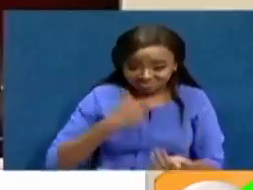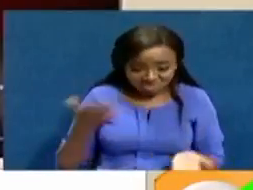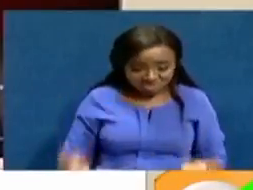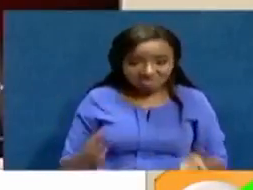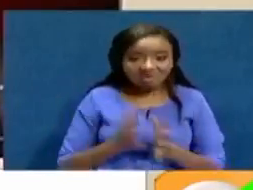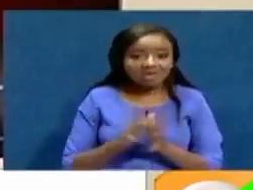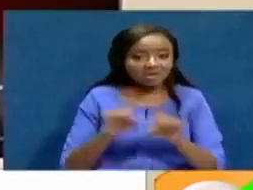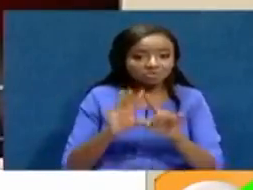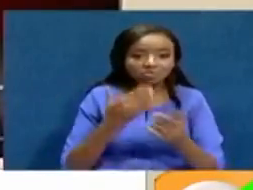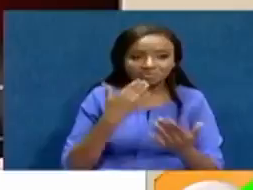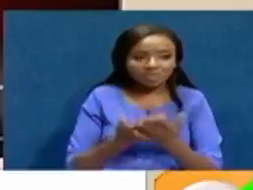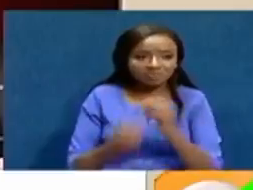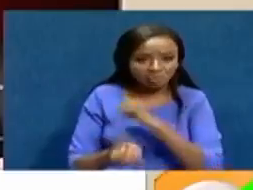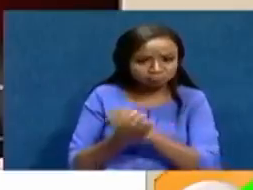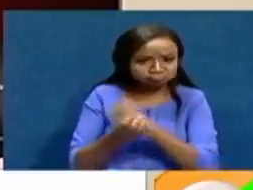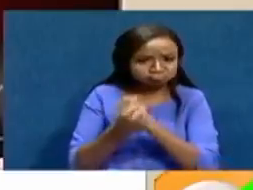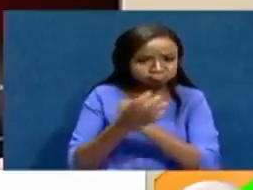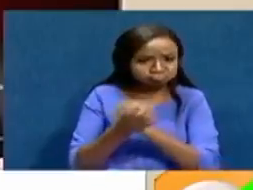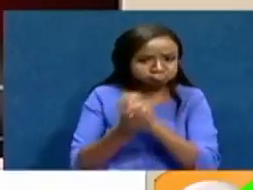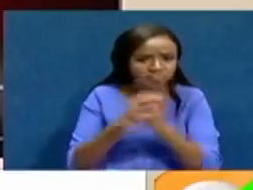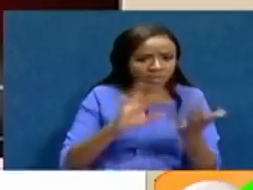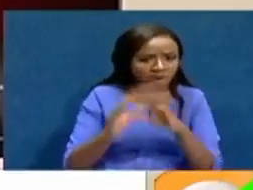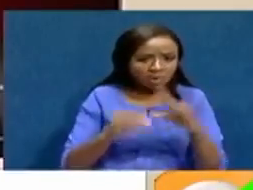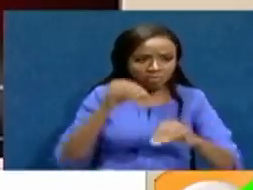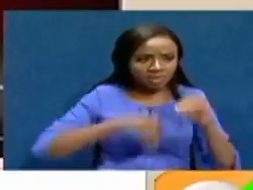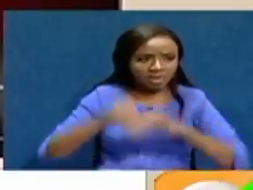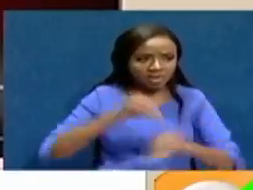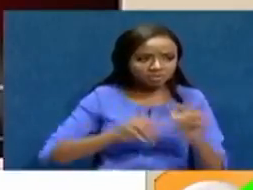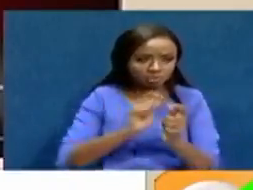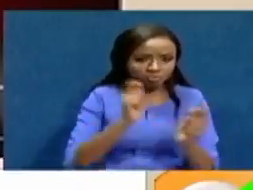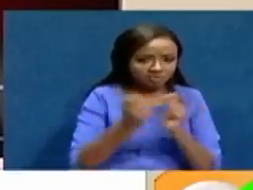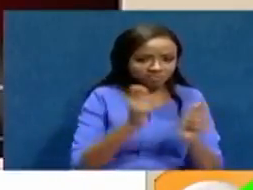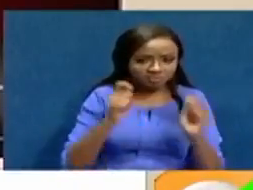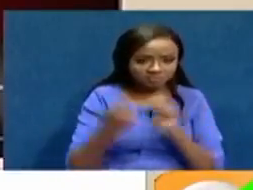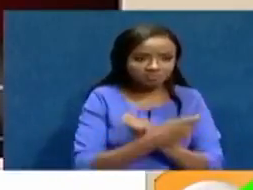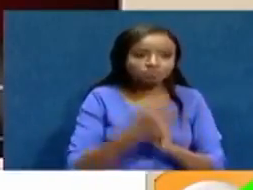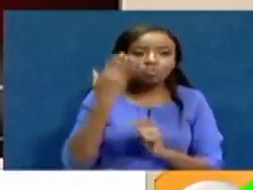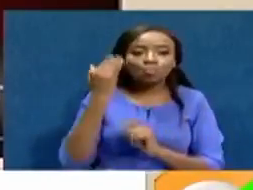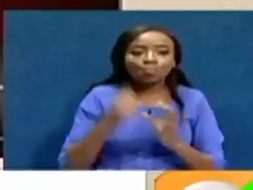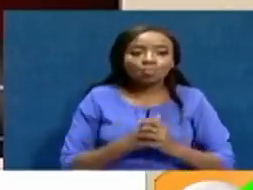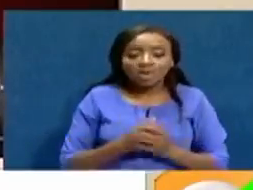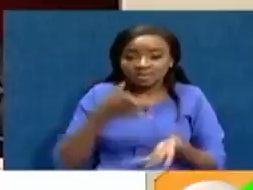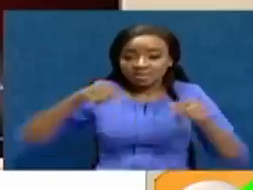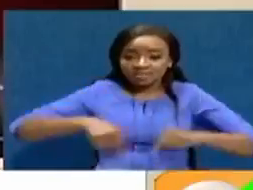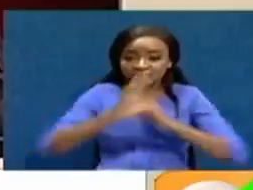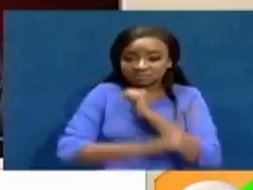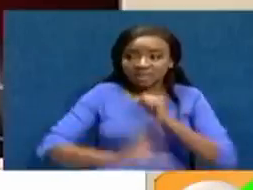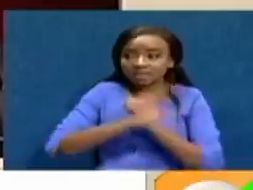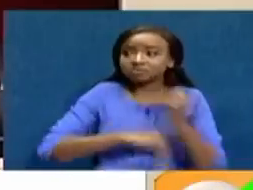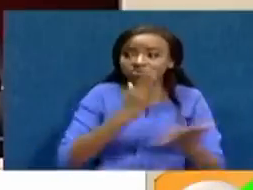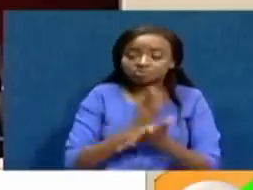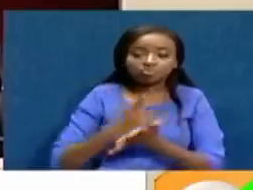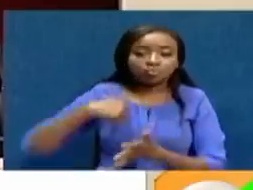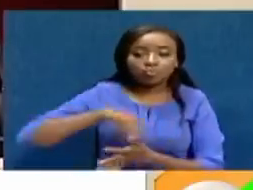for elevating the critical subject of election reforms, given the fact that this country, we are barely